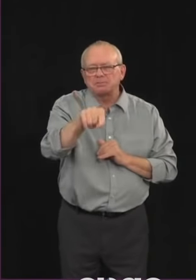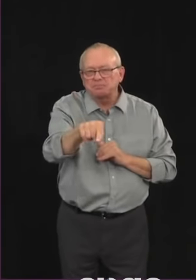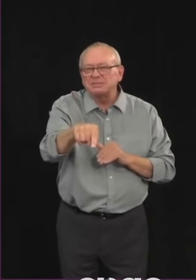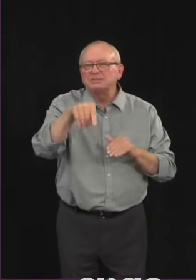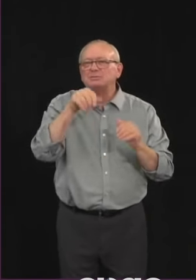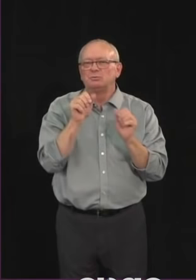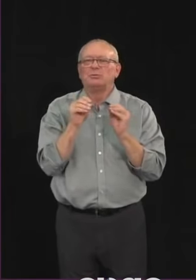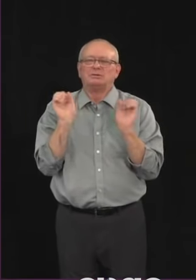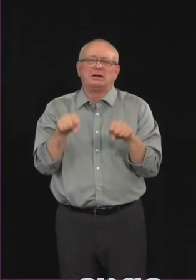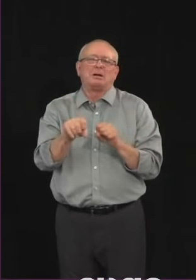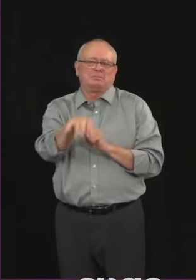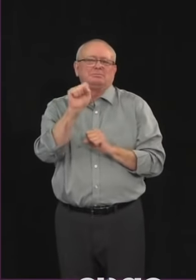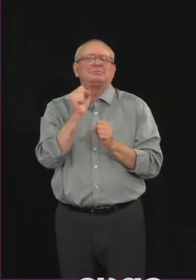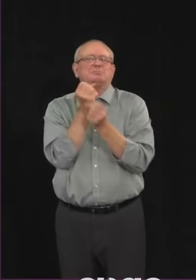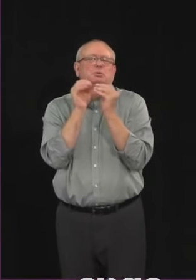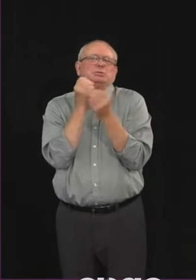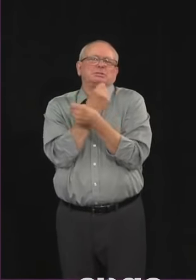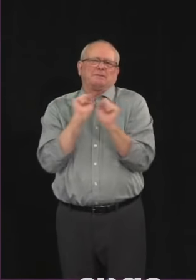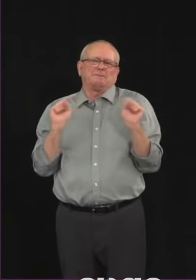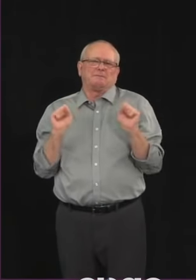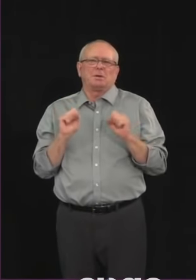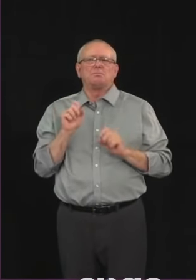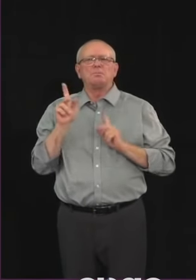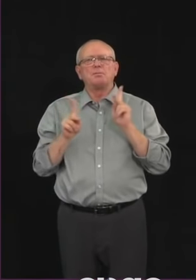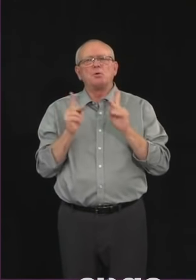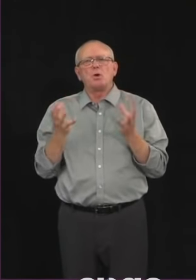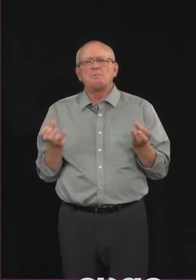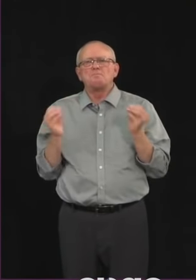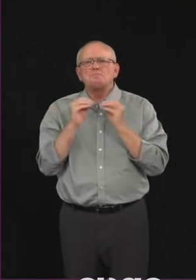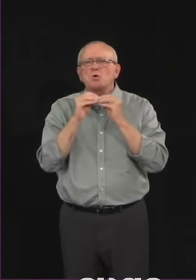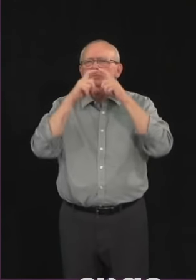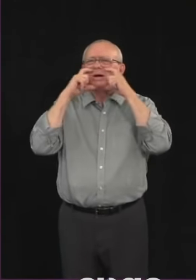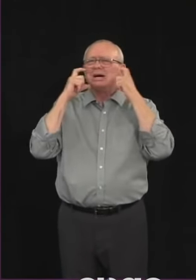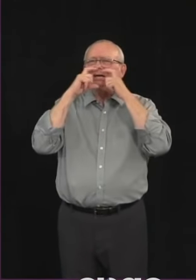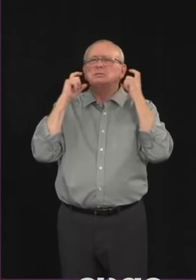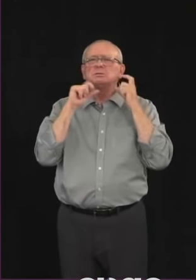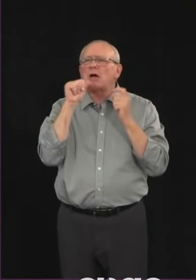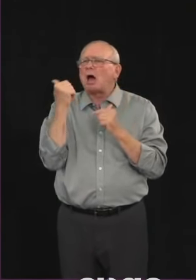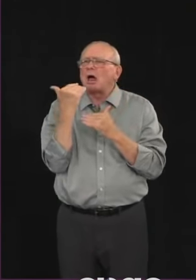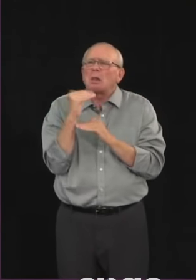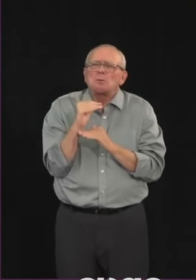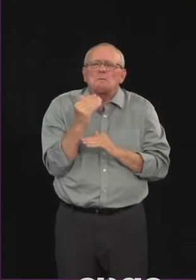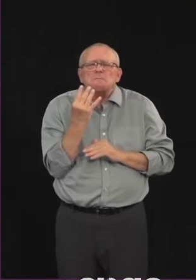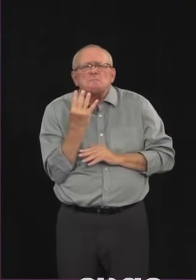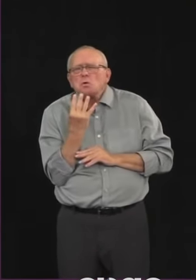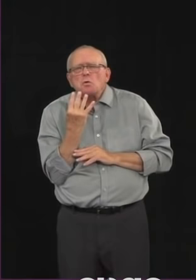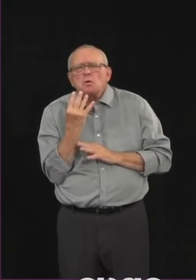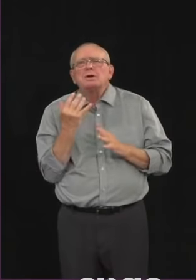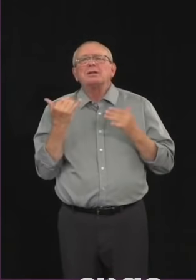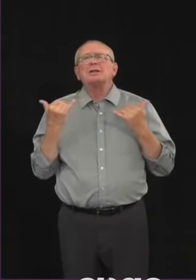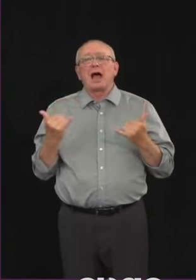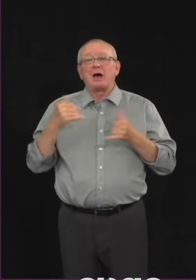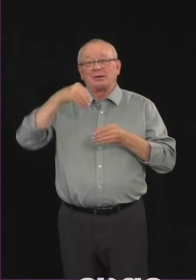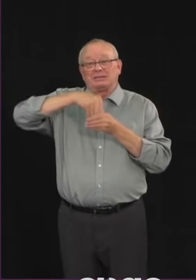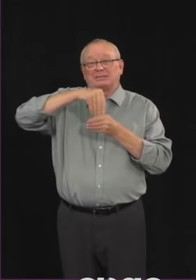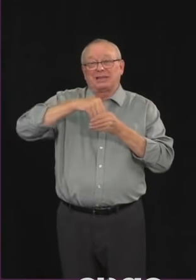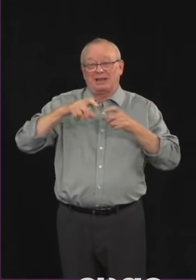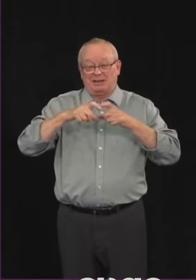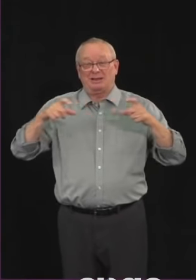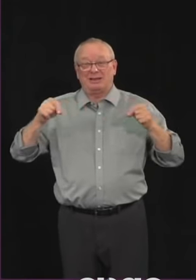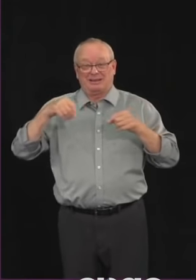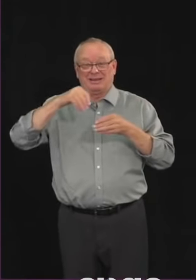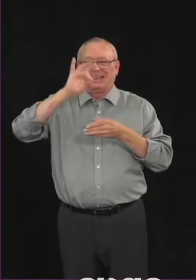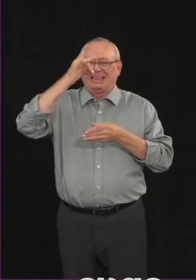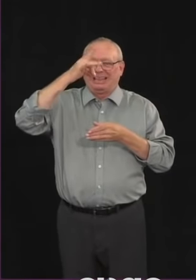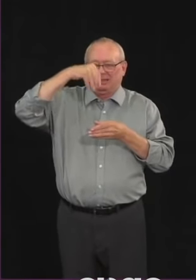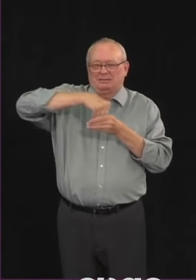process for their employees to help with this. So this time there will be eight masks per package or per person instead of four.